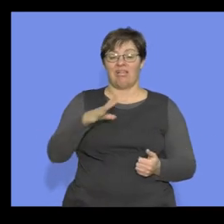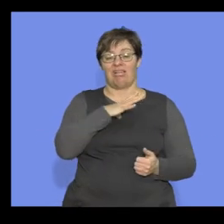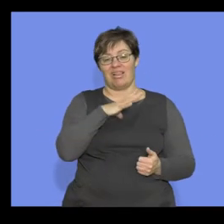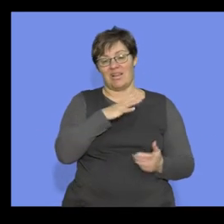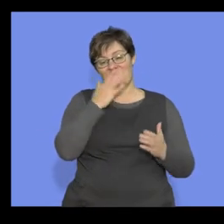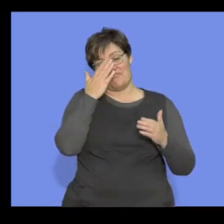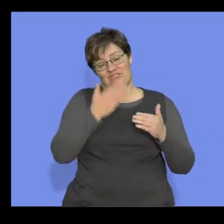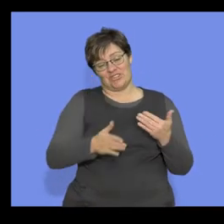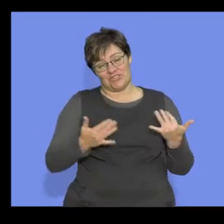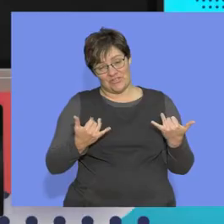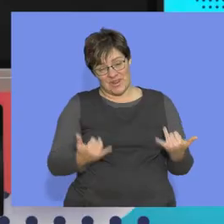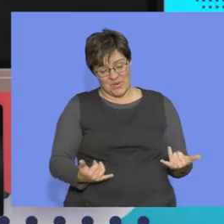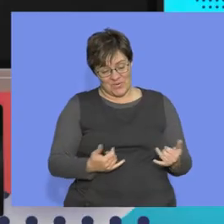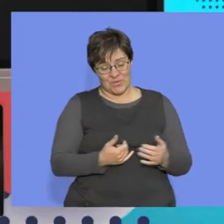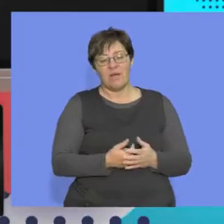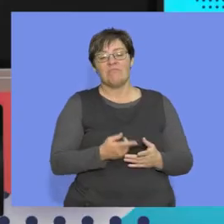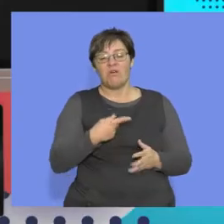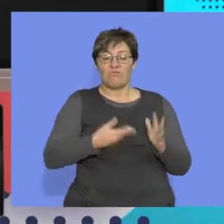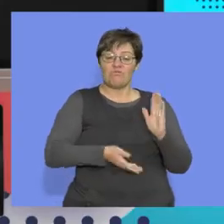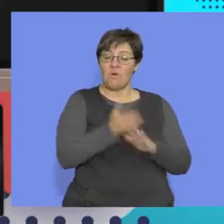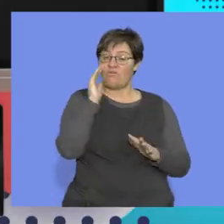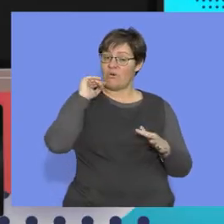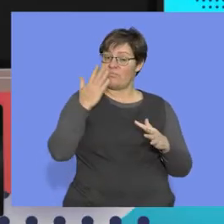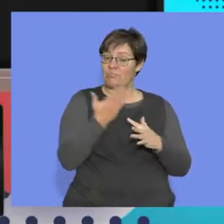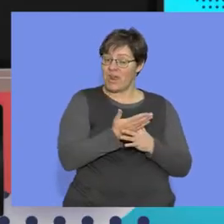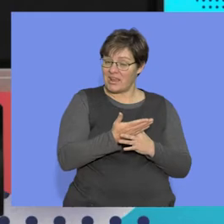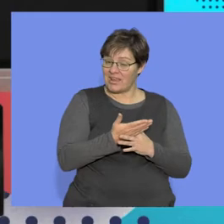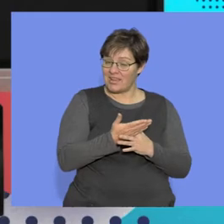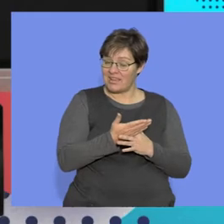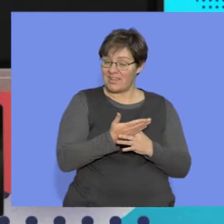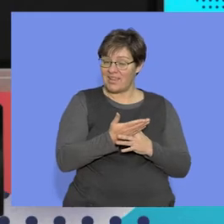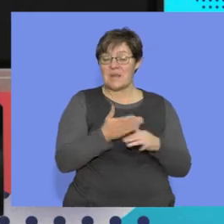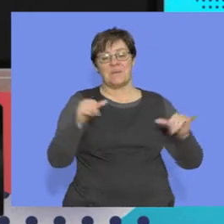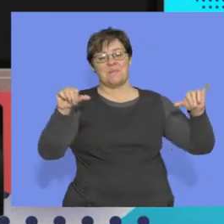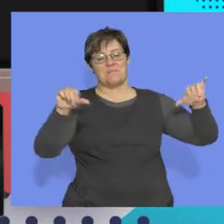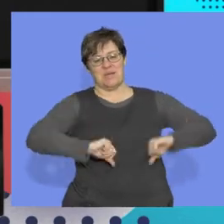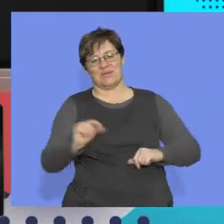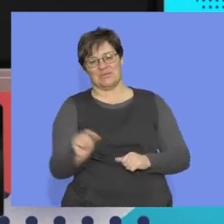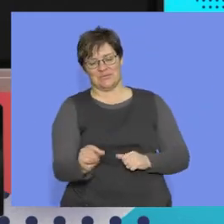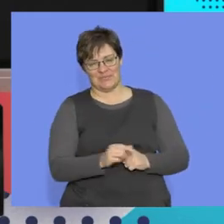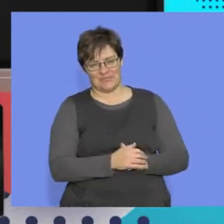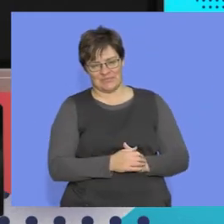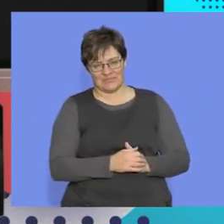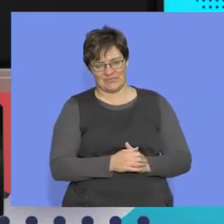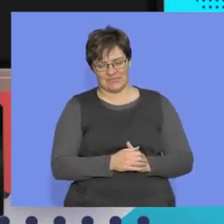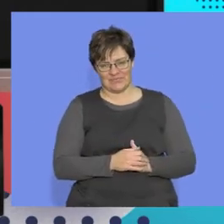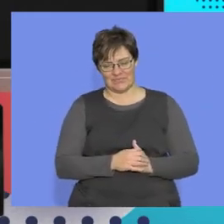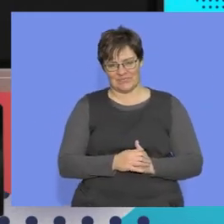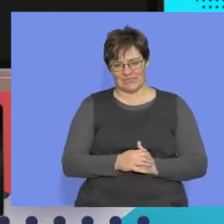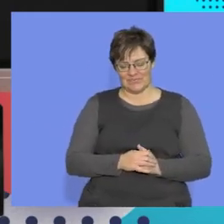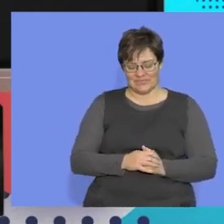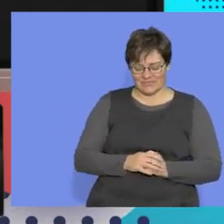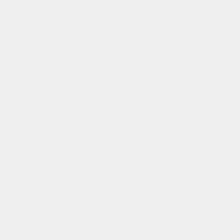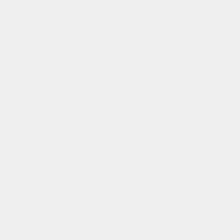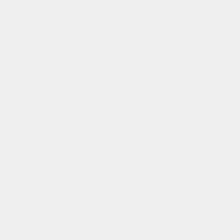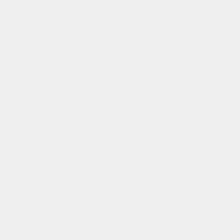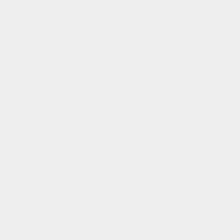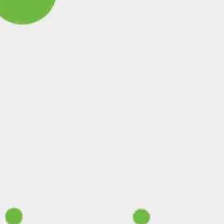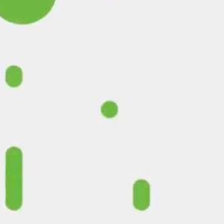Okay, guys, I'm afraid that's all we have time for. All right, we're going to take a quick break and then we'll be right back.